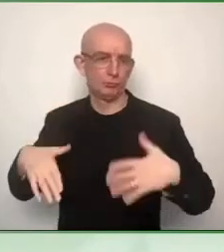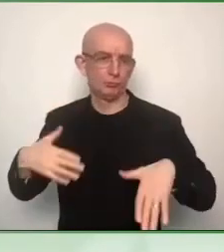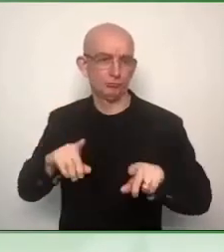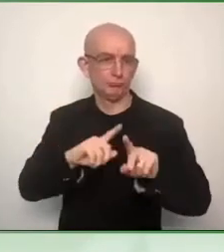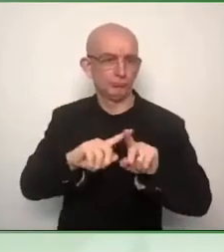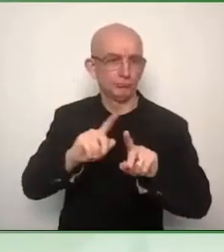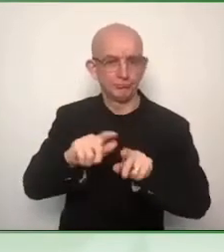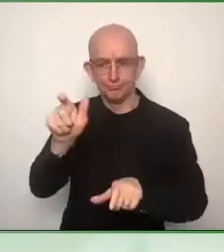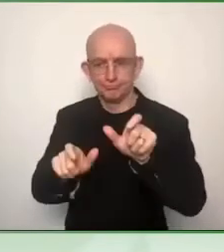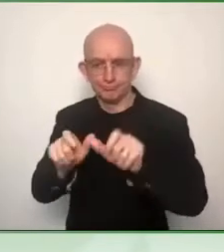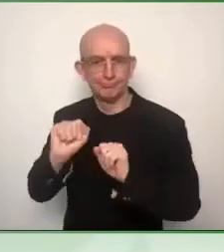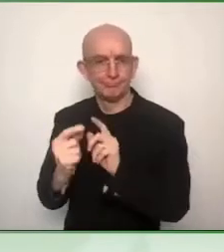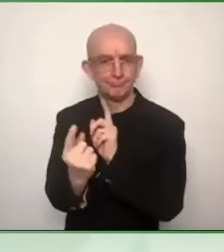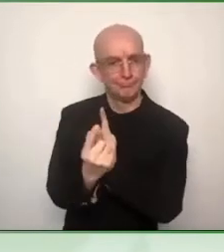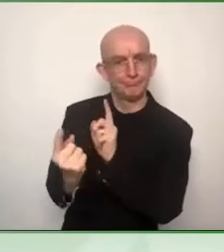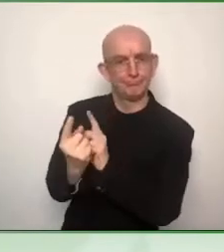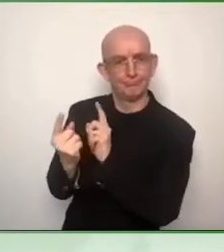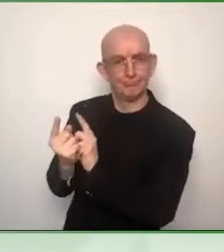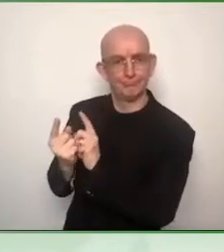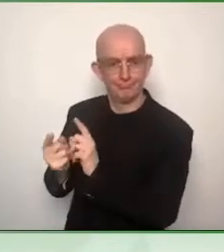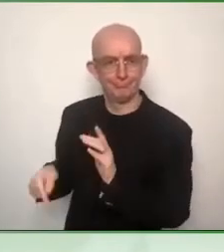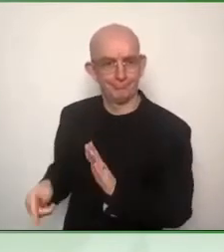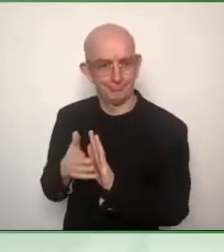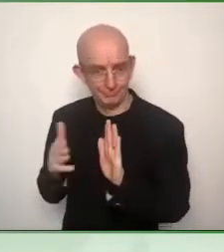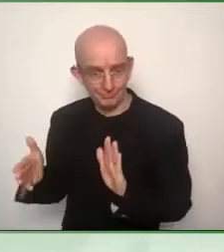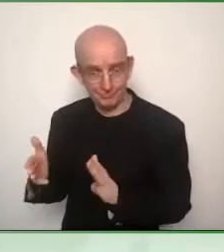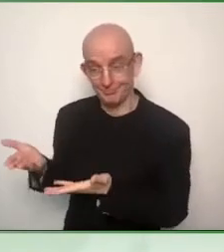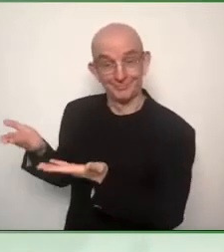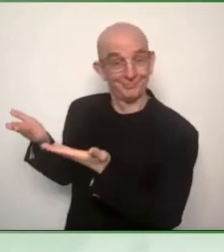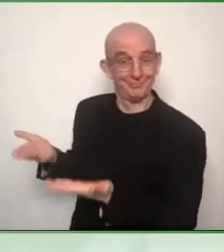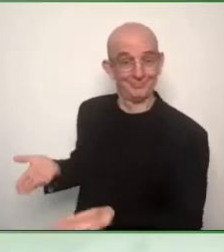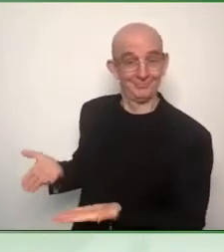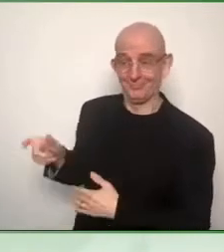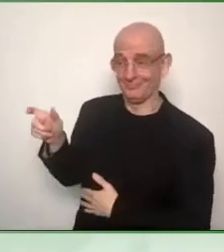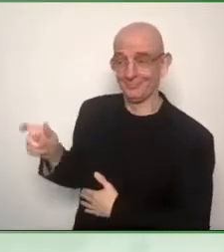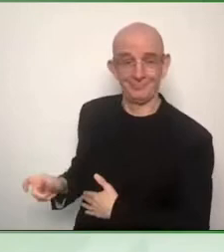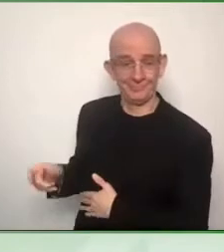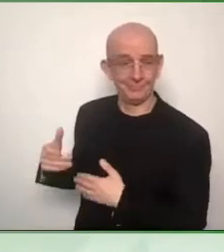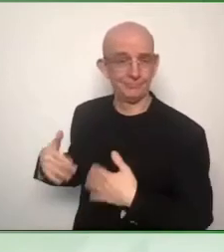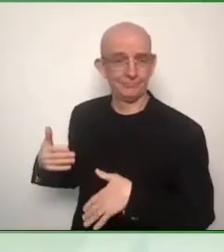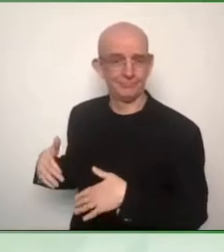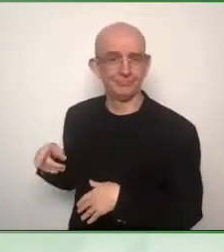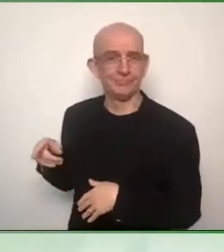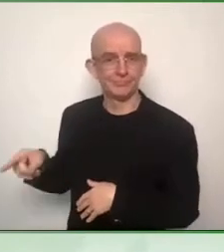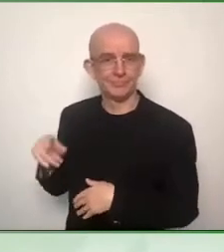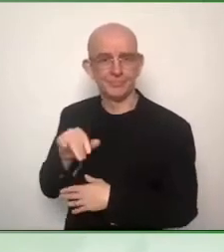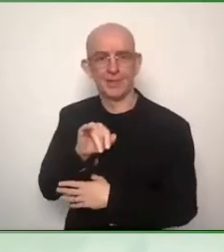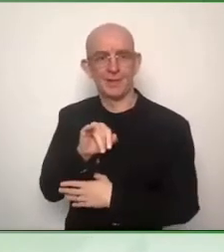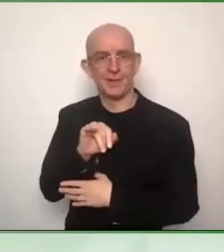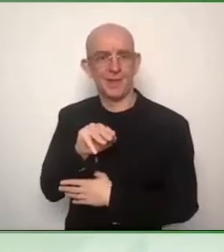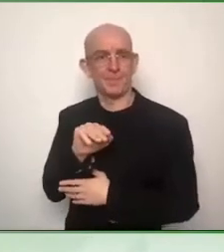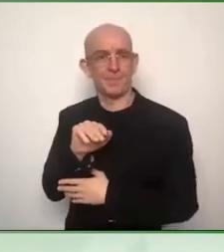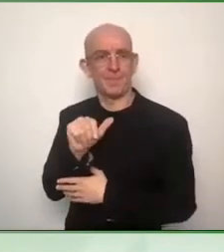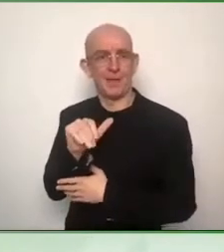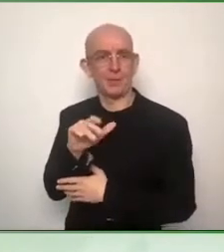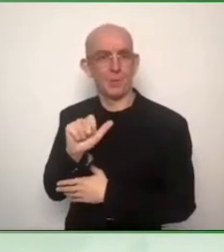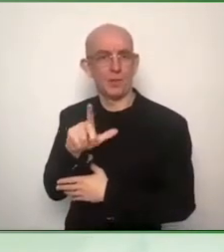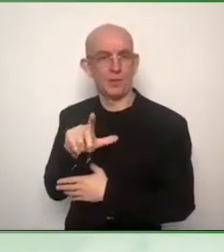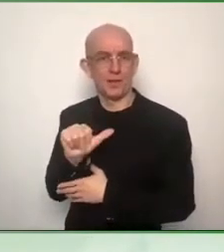European Commission, who is, I don't think she likes the term, but she's somehow, maybe the mother, but the